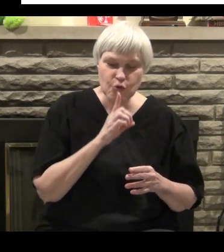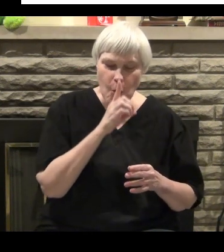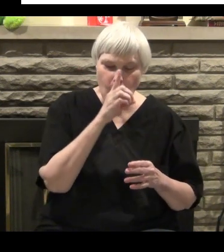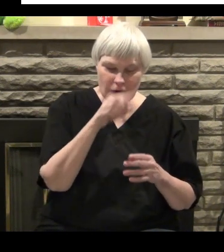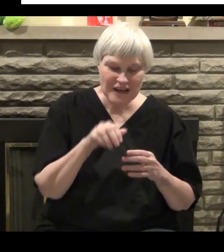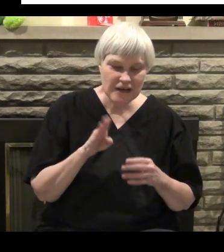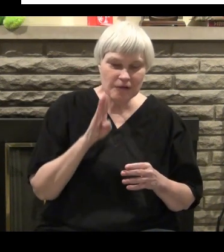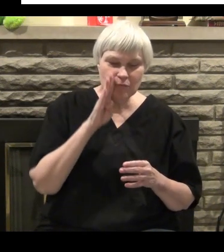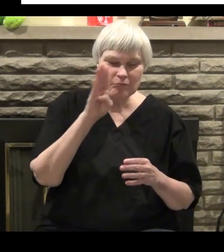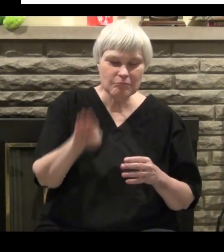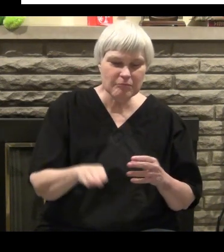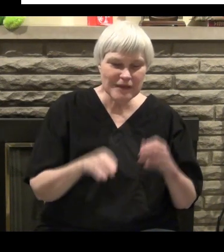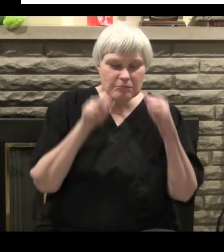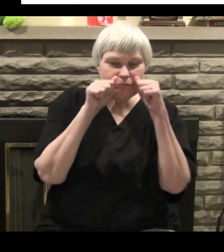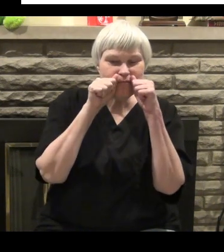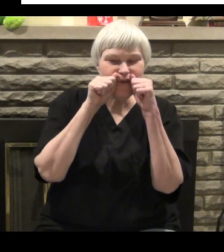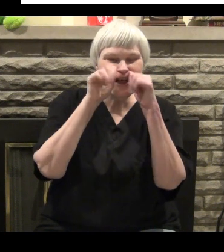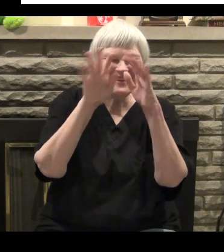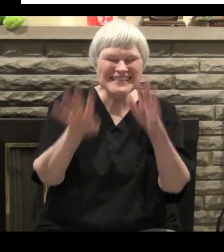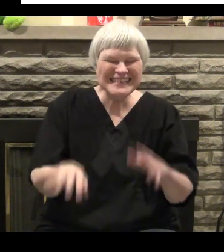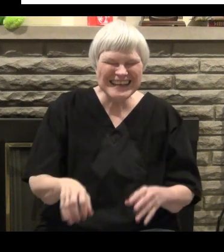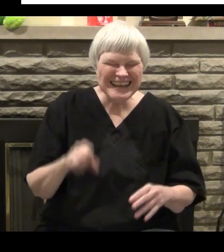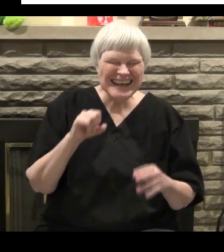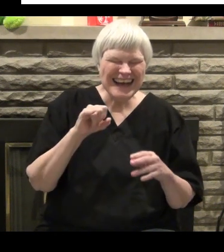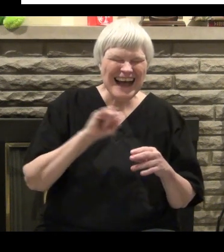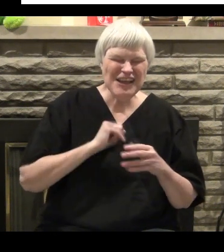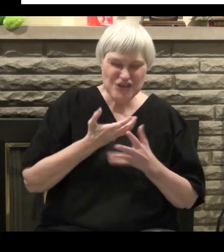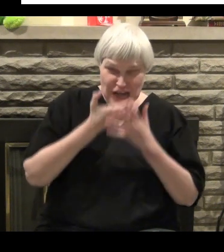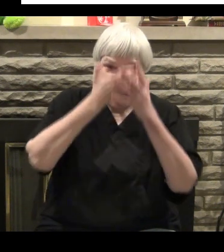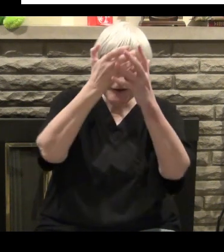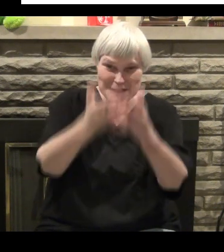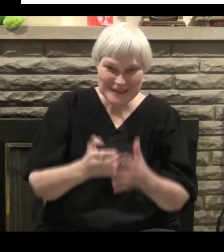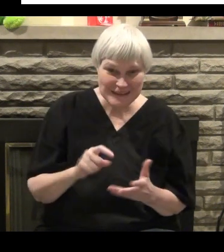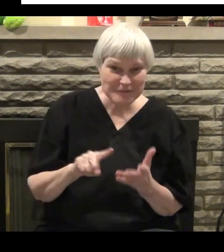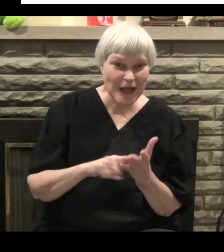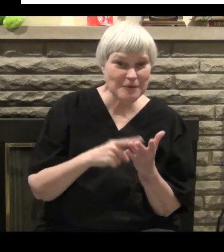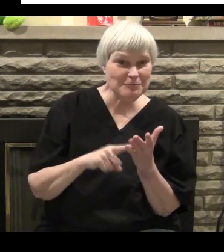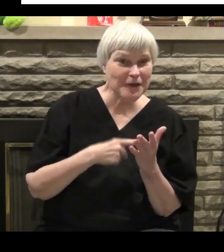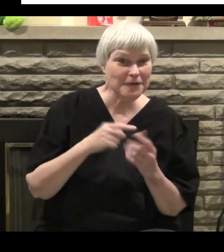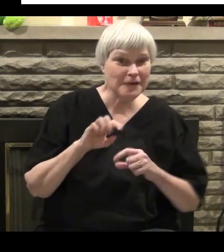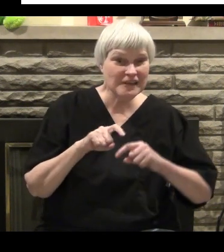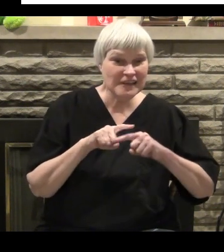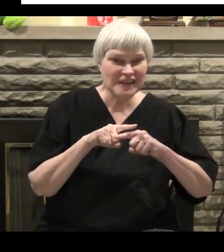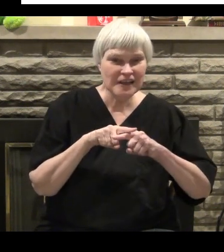Everybody can hear me okay? Okay. I'll get loud as the time goes on there.